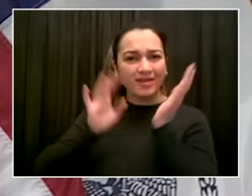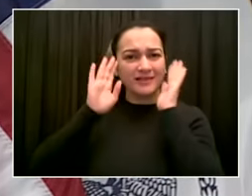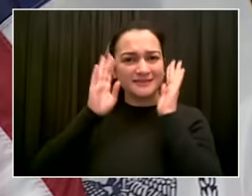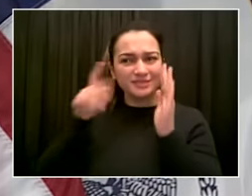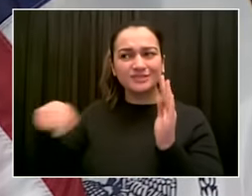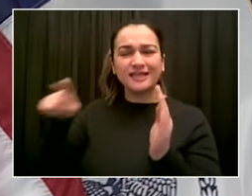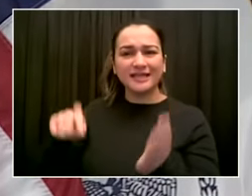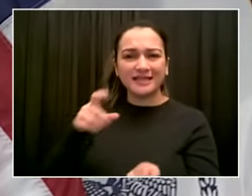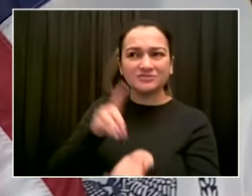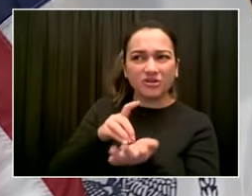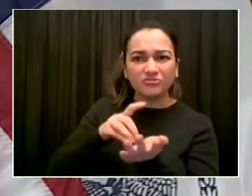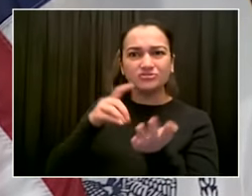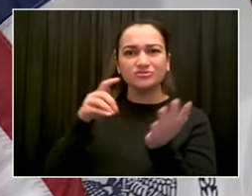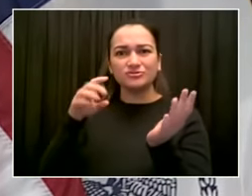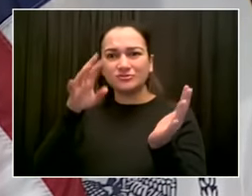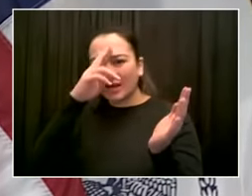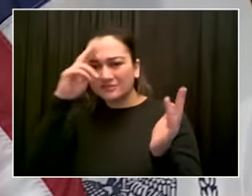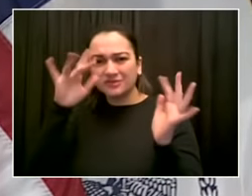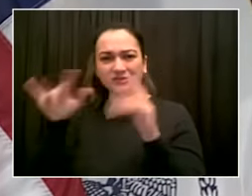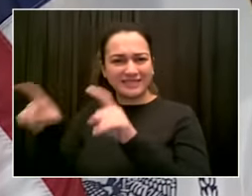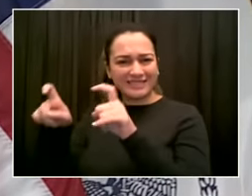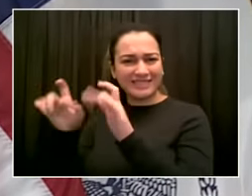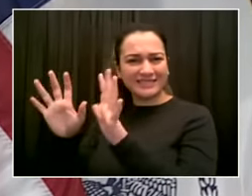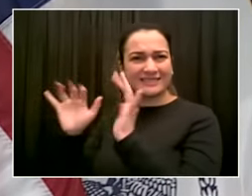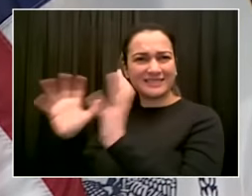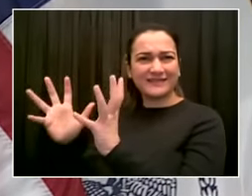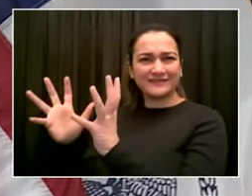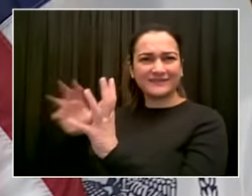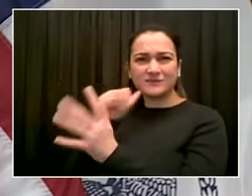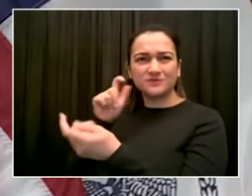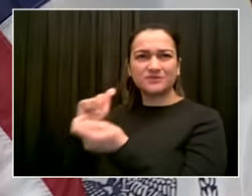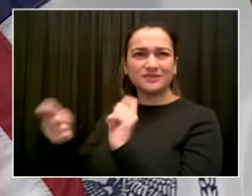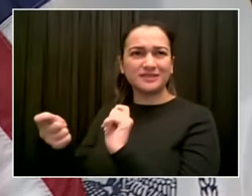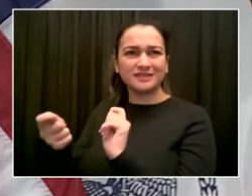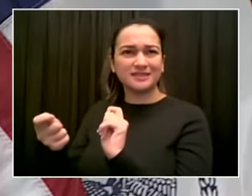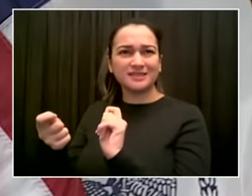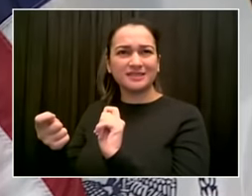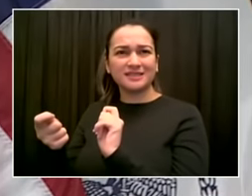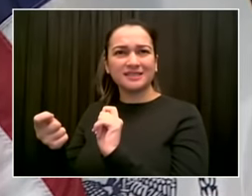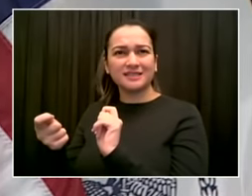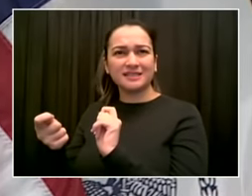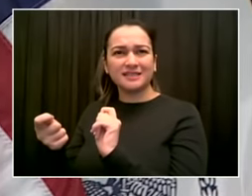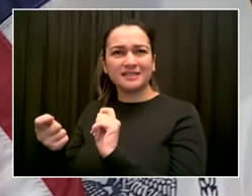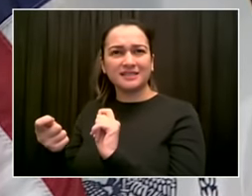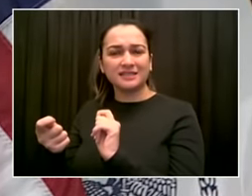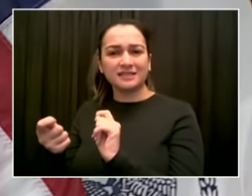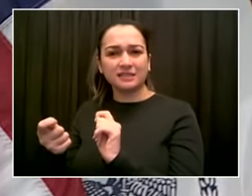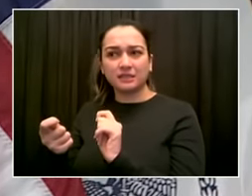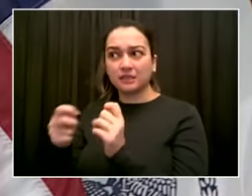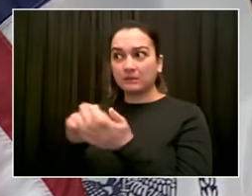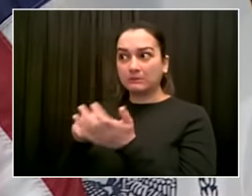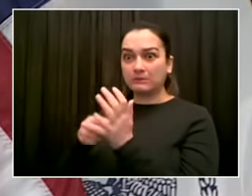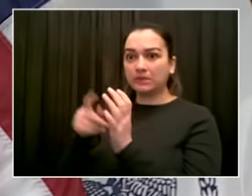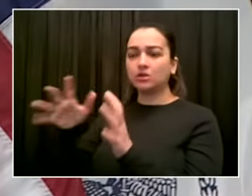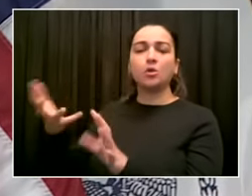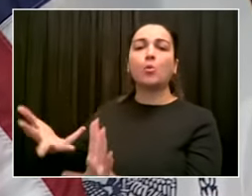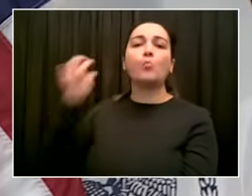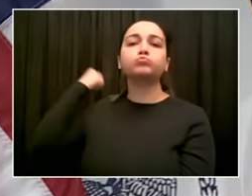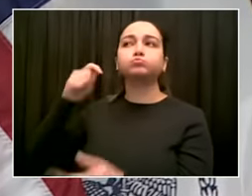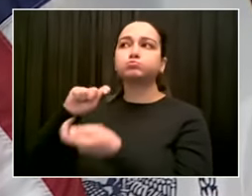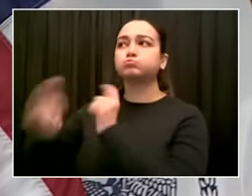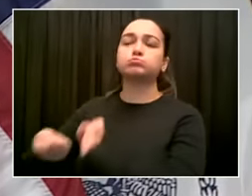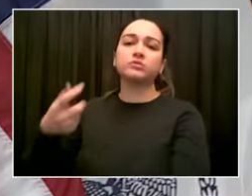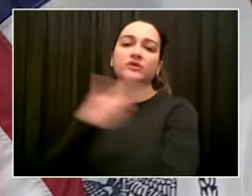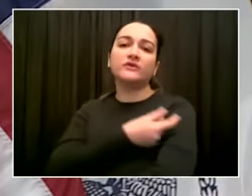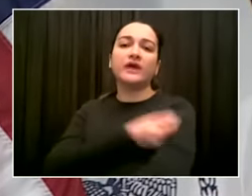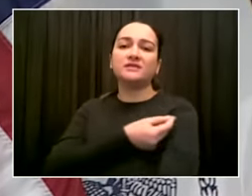I don't know how the state could be more out of touch with reality. So now that plan needs to be shelved immediately. We need to strengthen